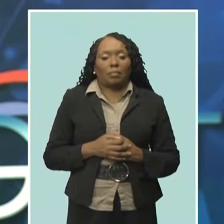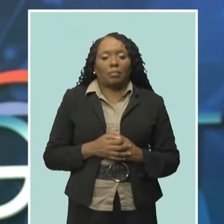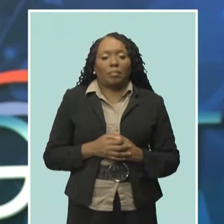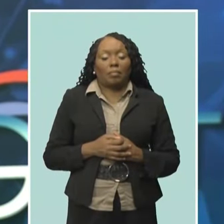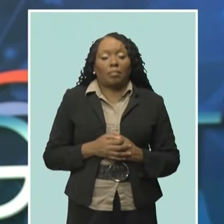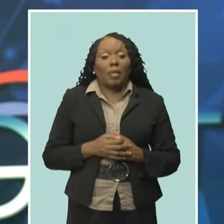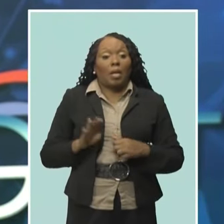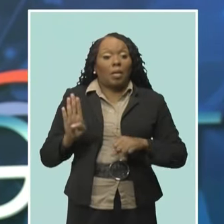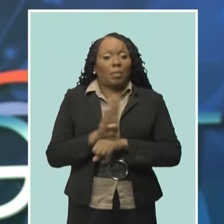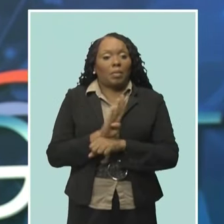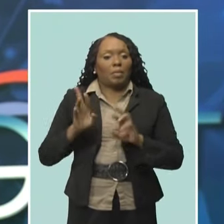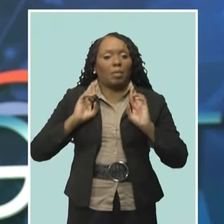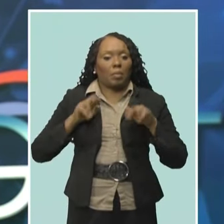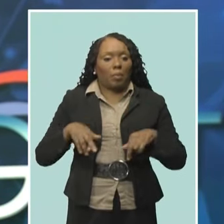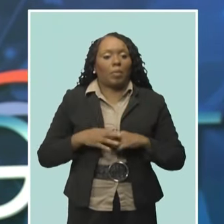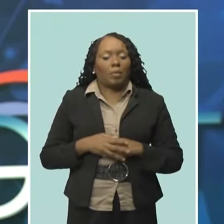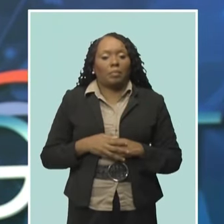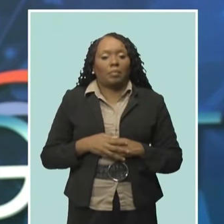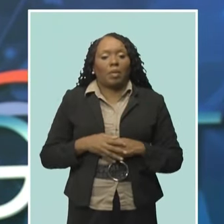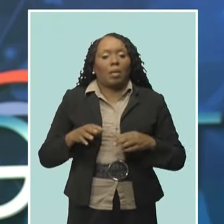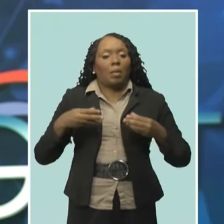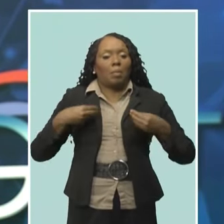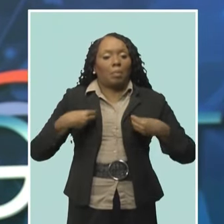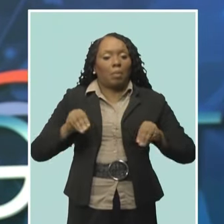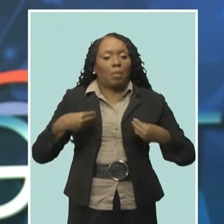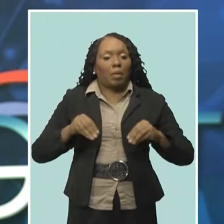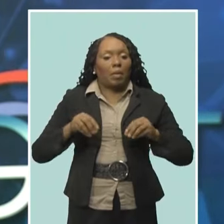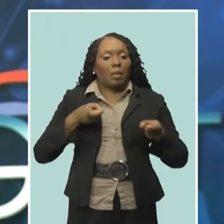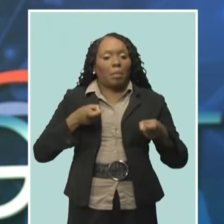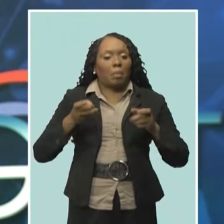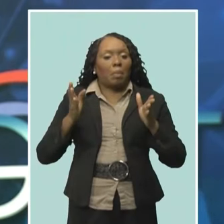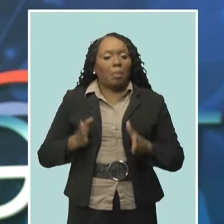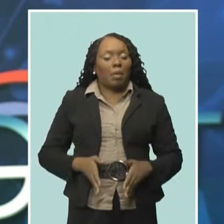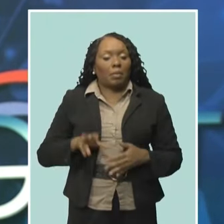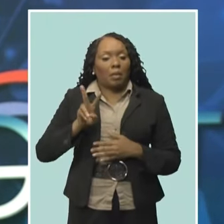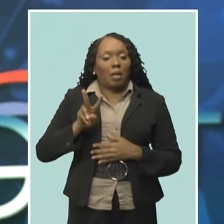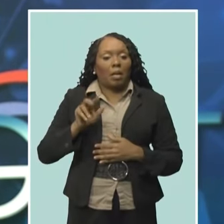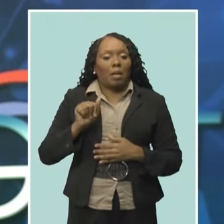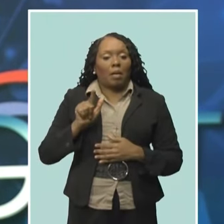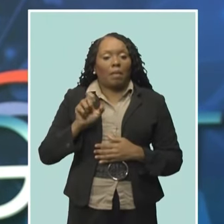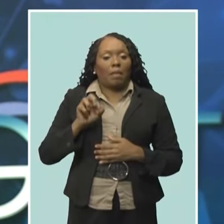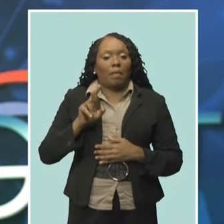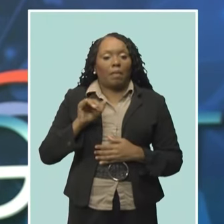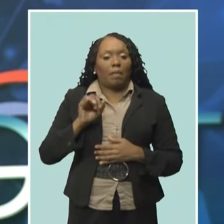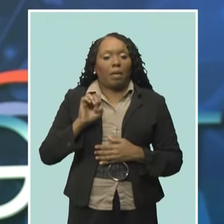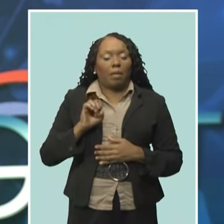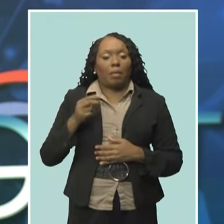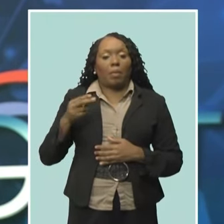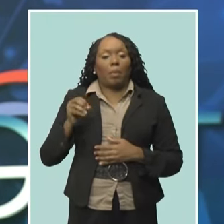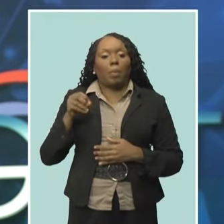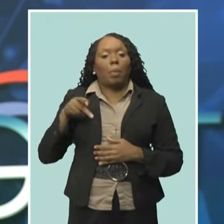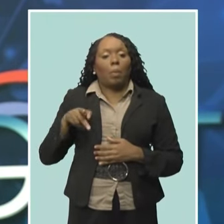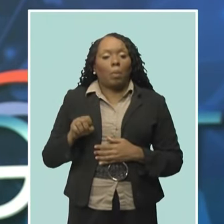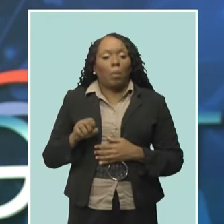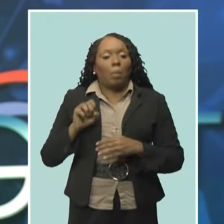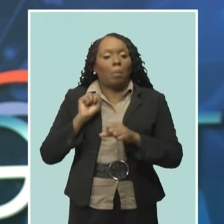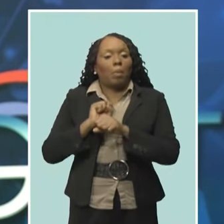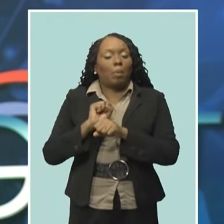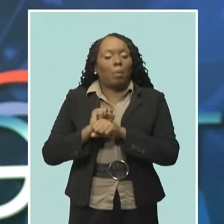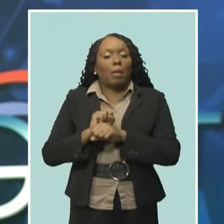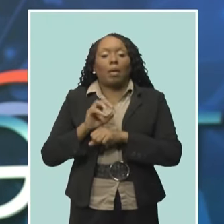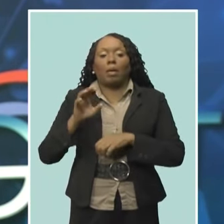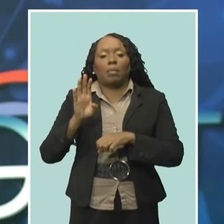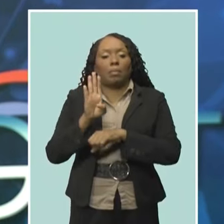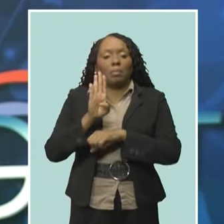In tonight's Business Report, a nod to our heritage. That's how Marketing Manager Valerie Hope described the name change